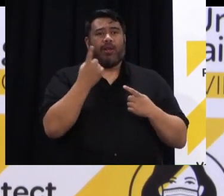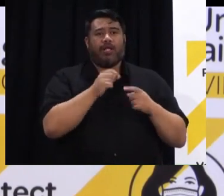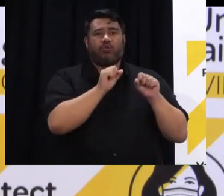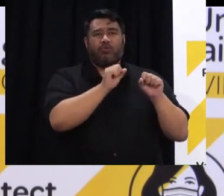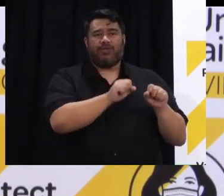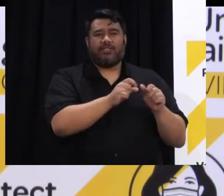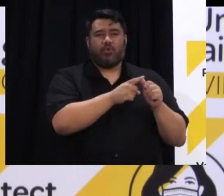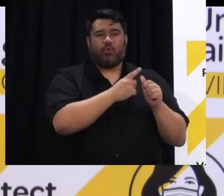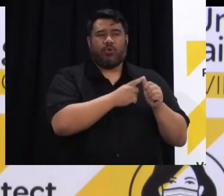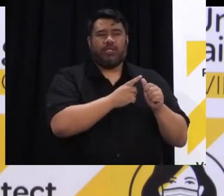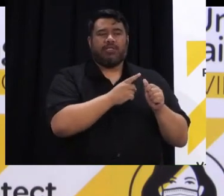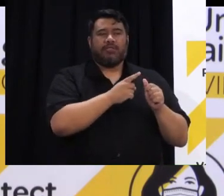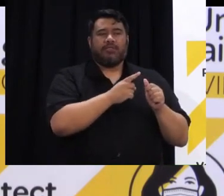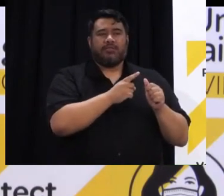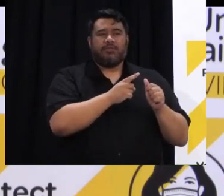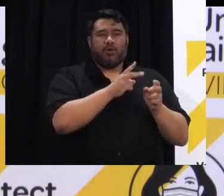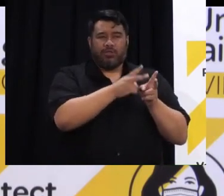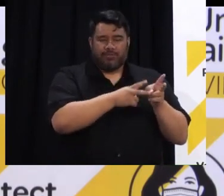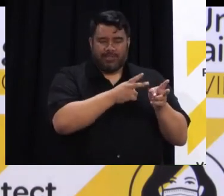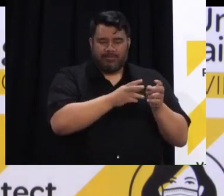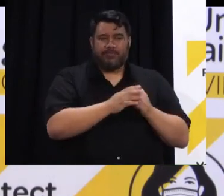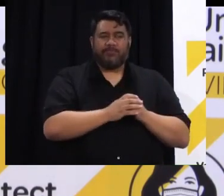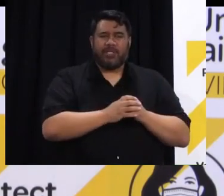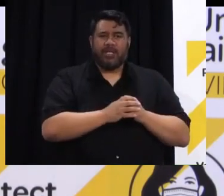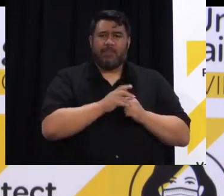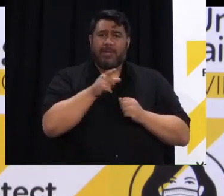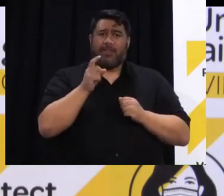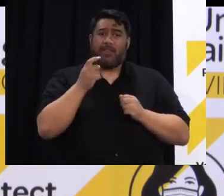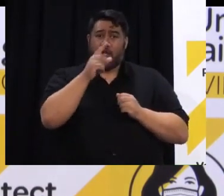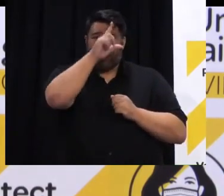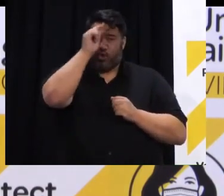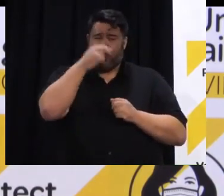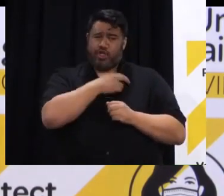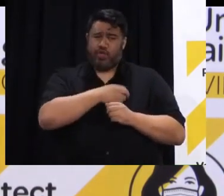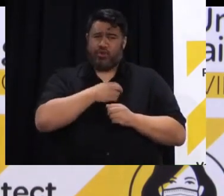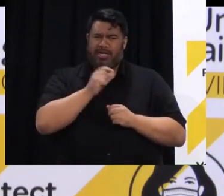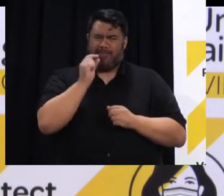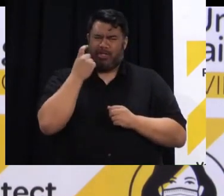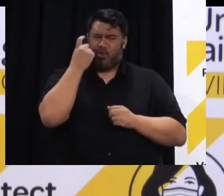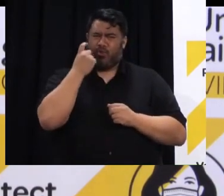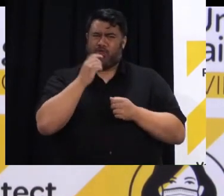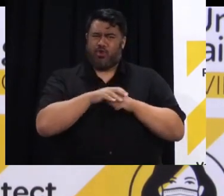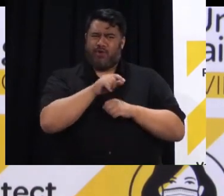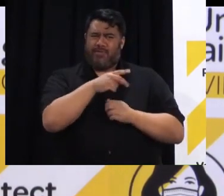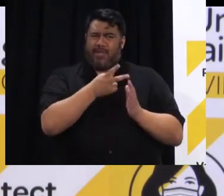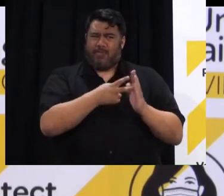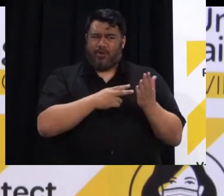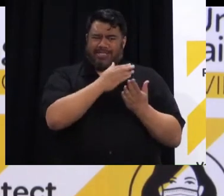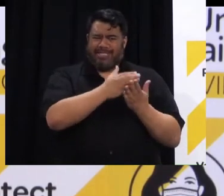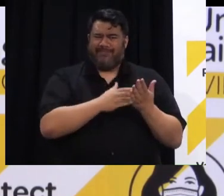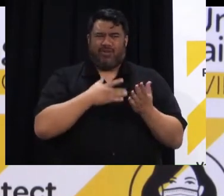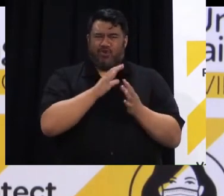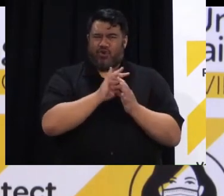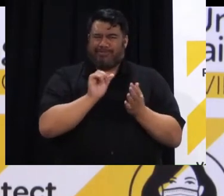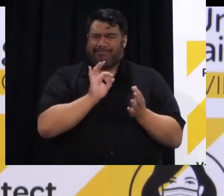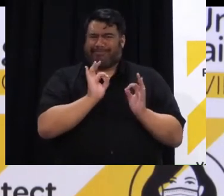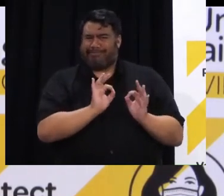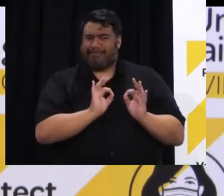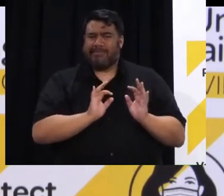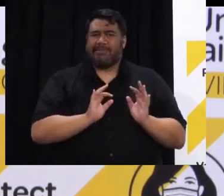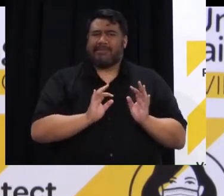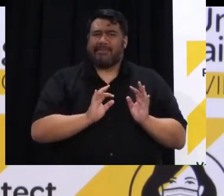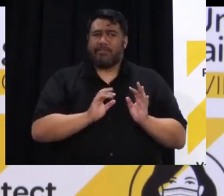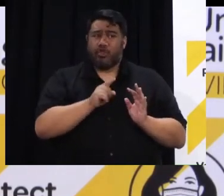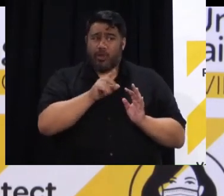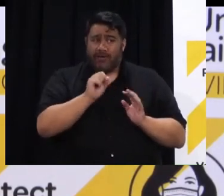policy be changed? I'm going to let Dr Bloomfield's because it's fair to say I was asking similar questions. Yes, so two things on that.